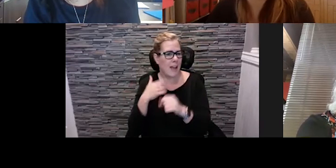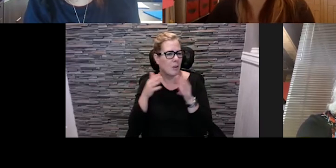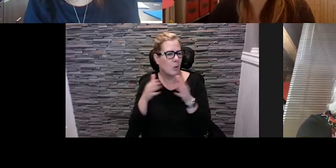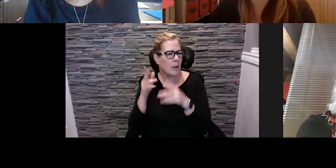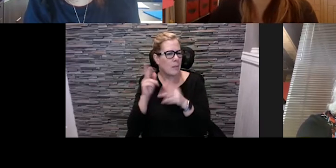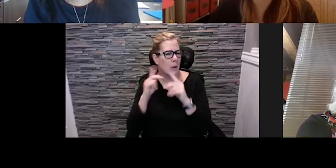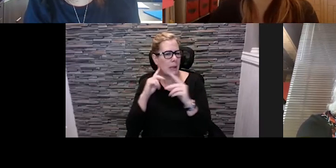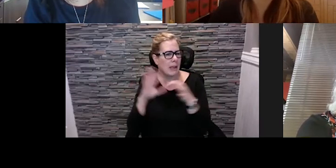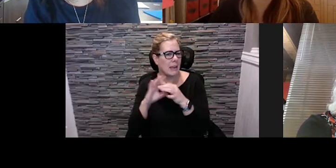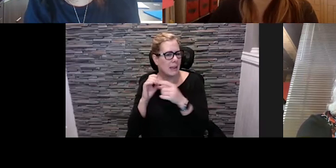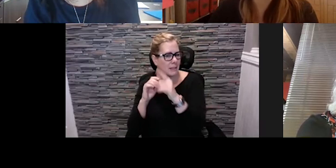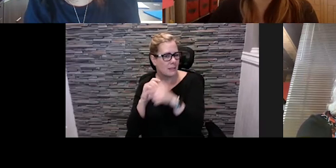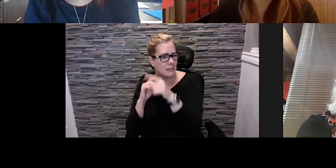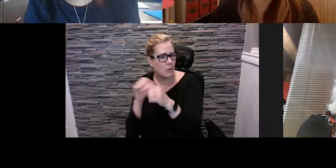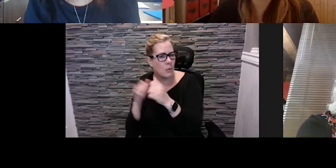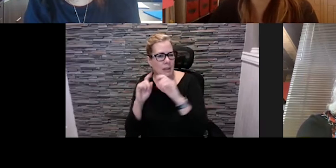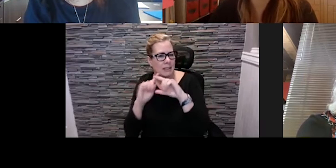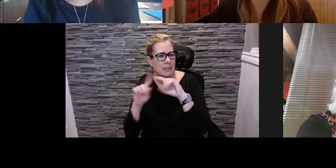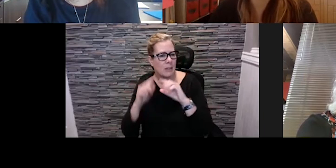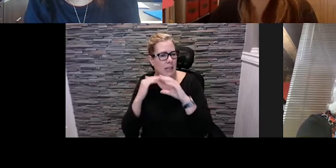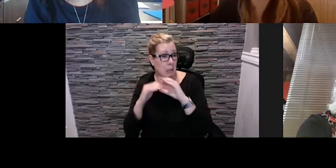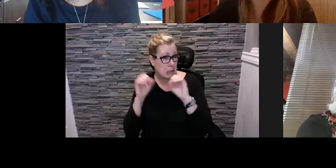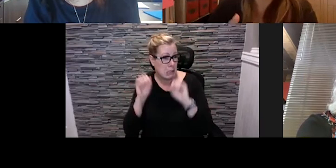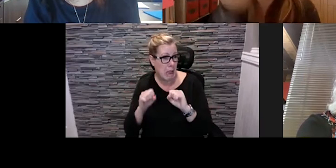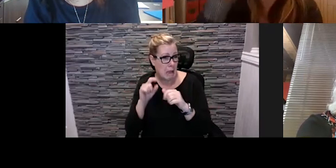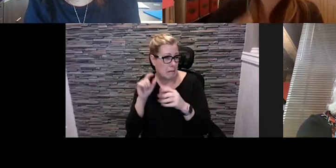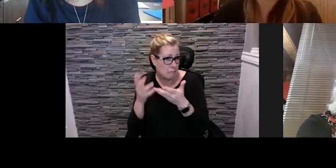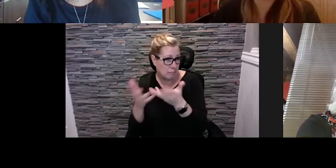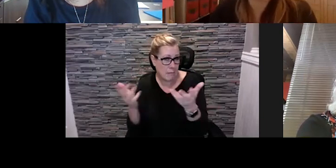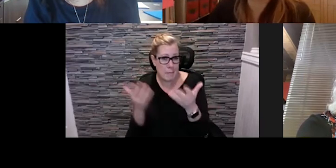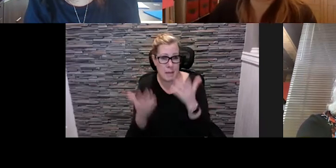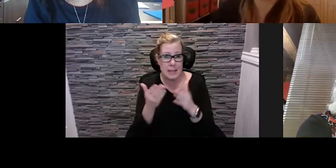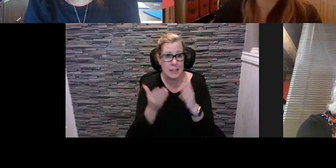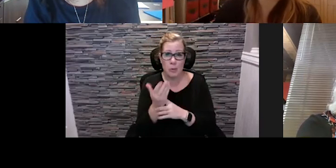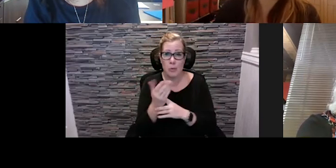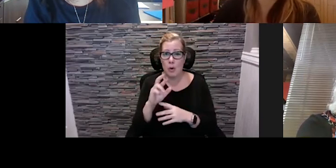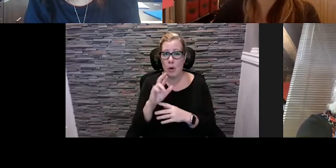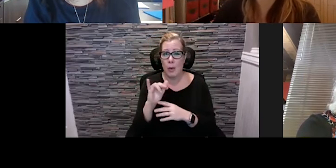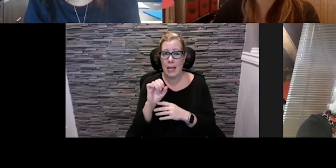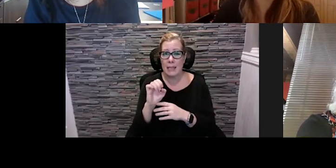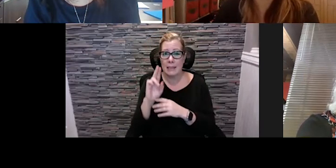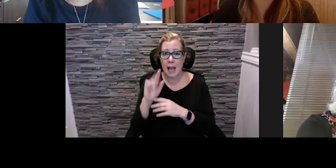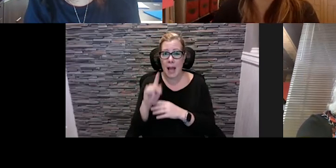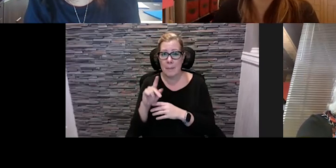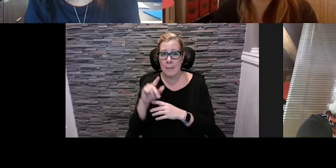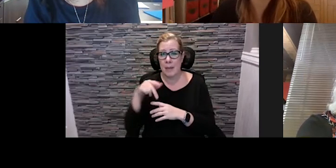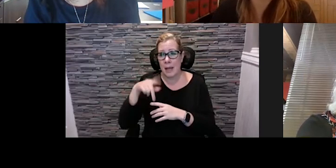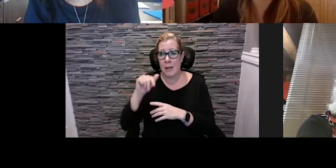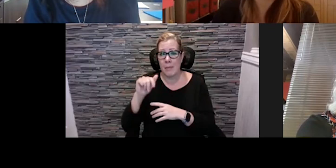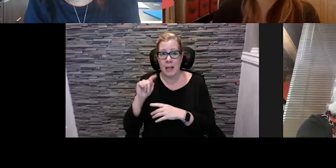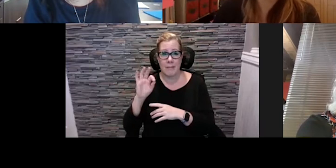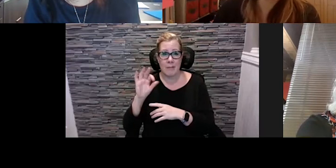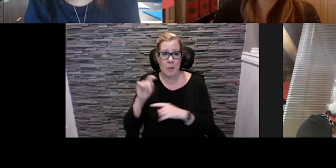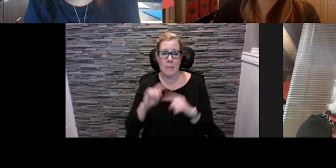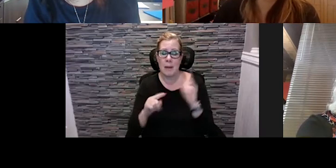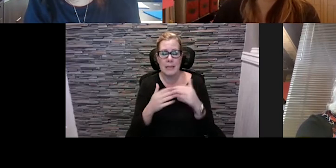everybody on this call can access that information maybe it's through the rise up platform or something i don't know but thank you very much for